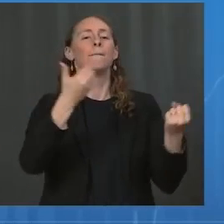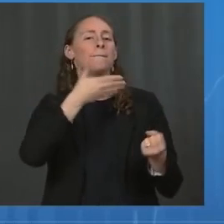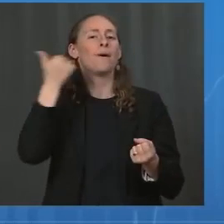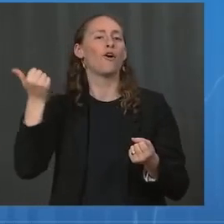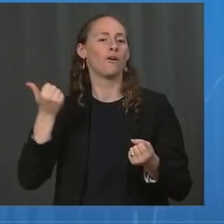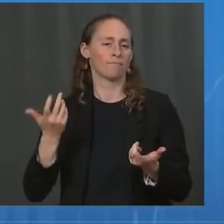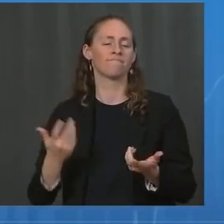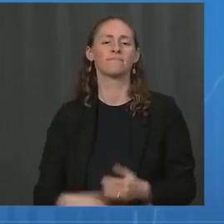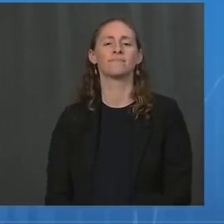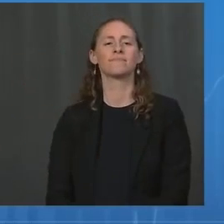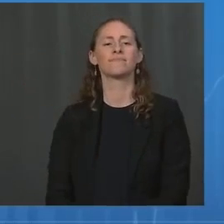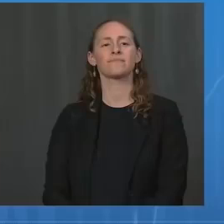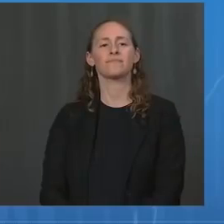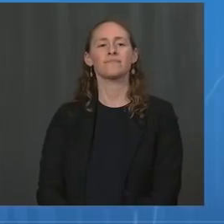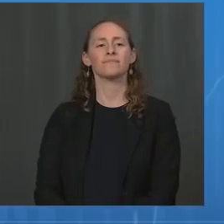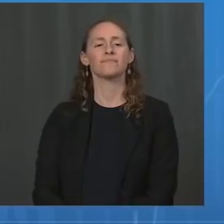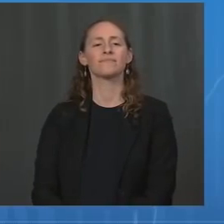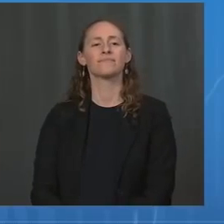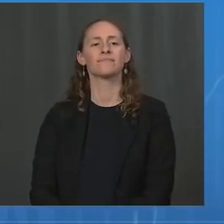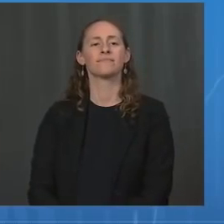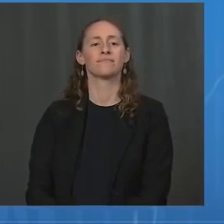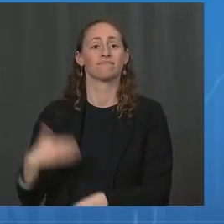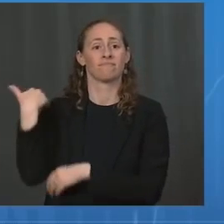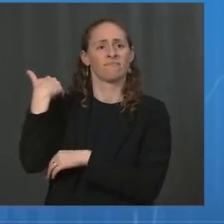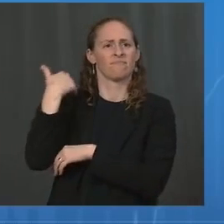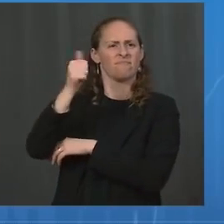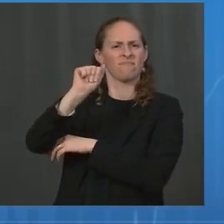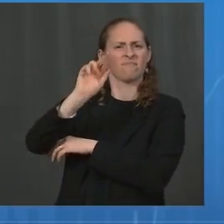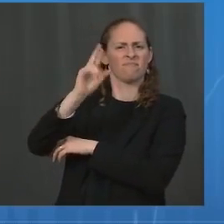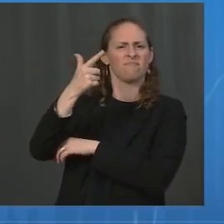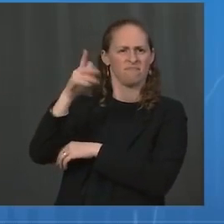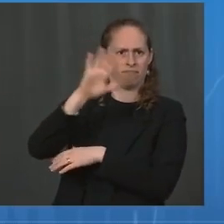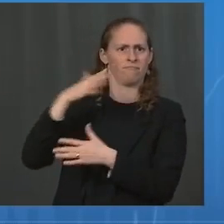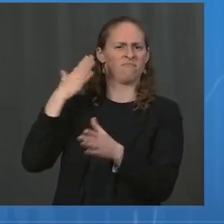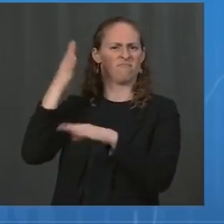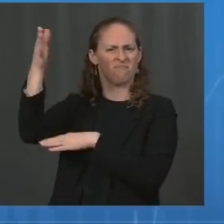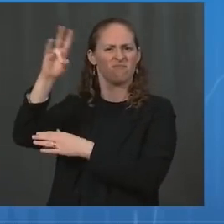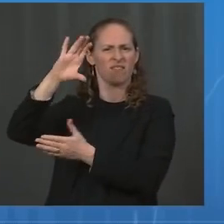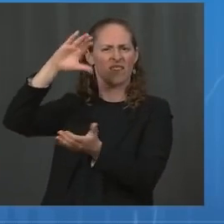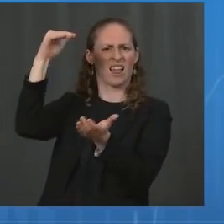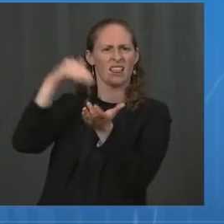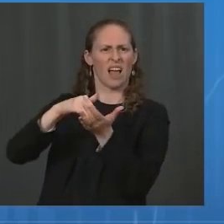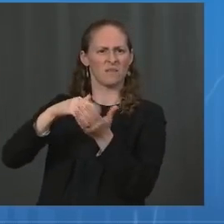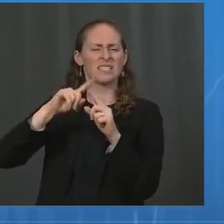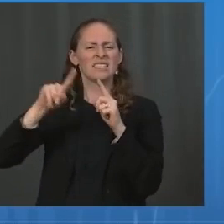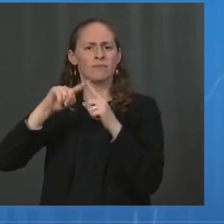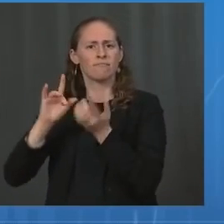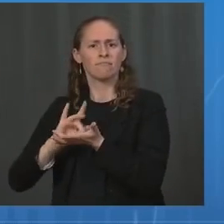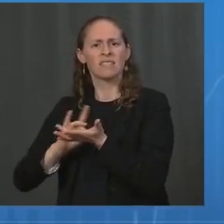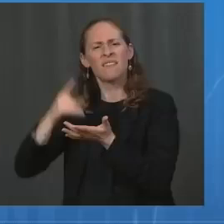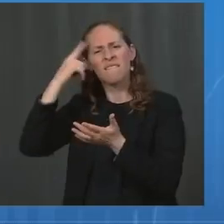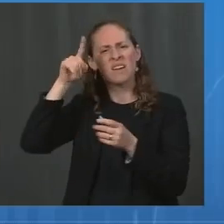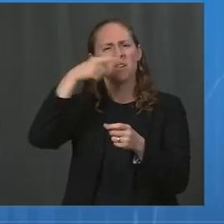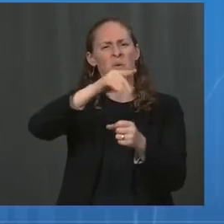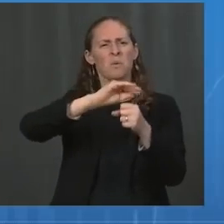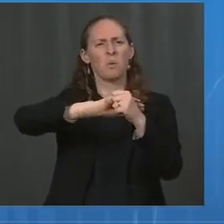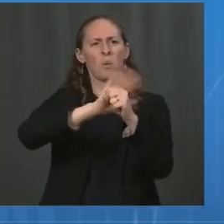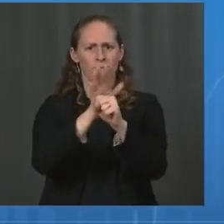670,000 courses of therapeutic treatments. That's six times as many as we shipped in July.